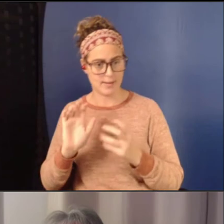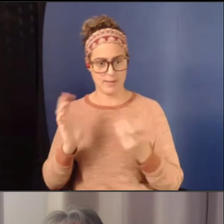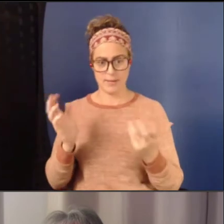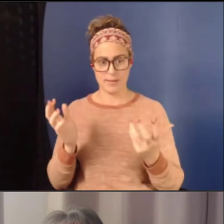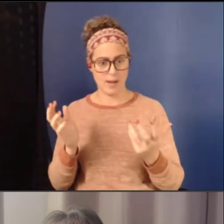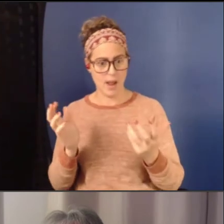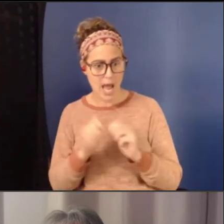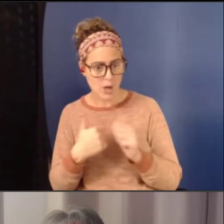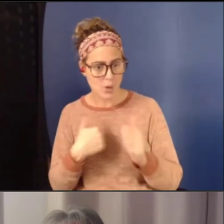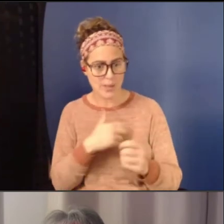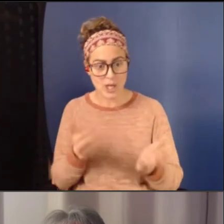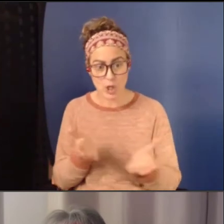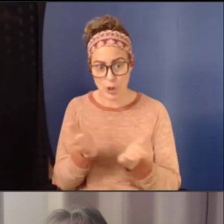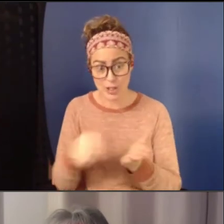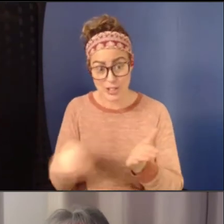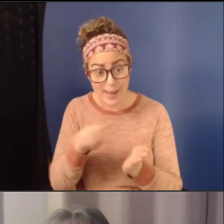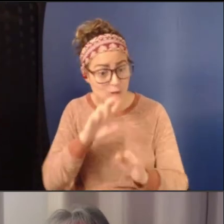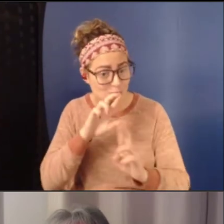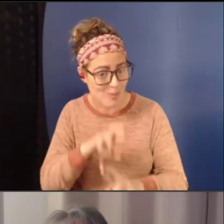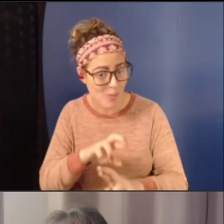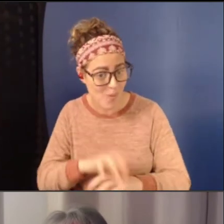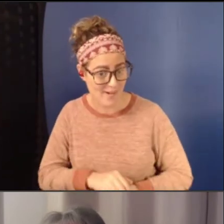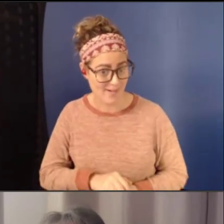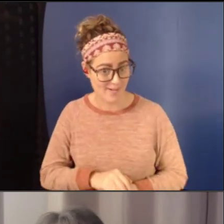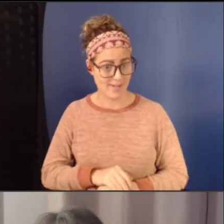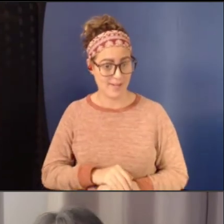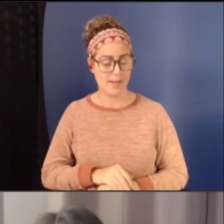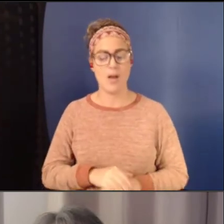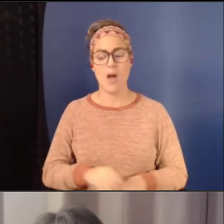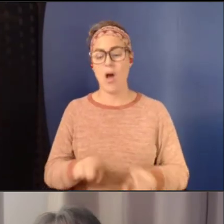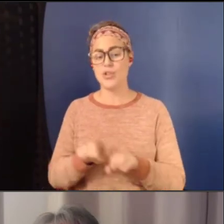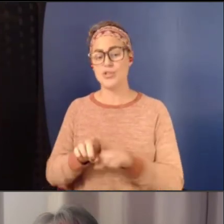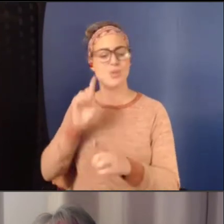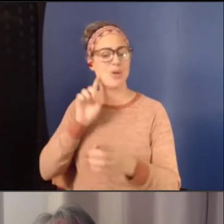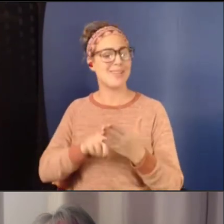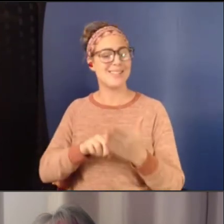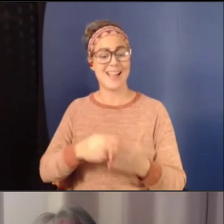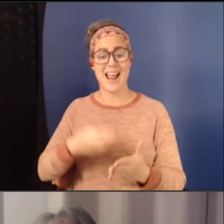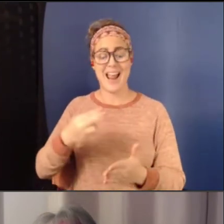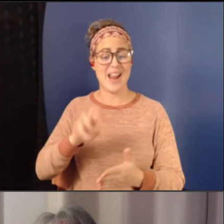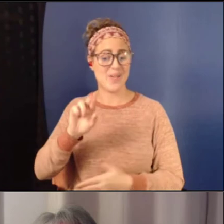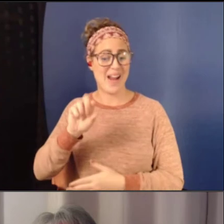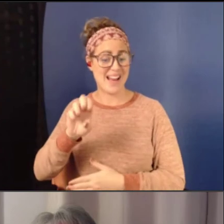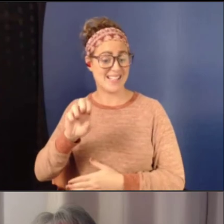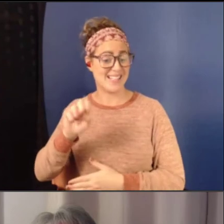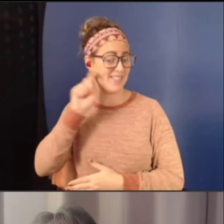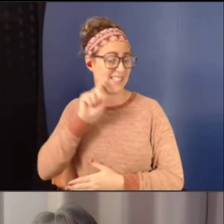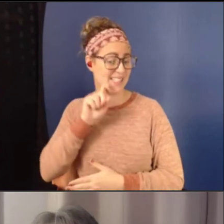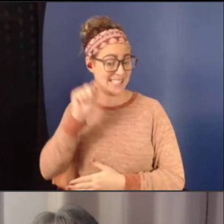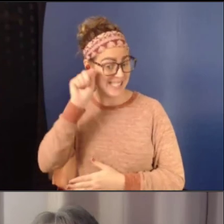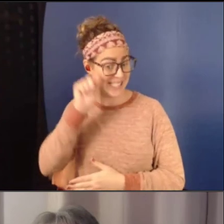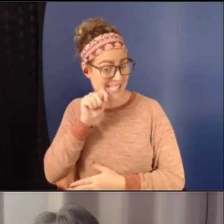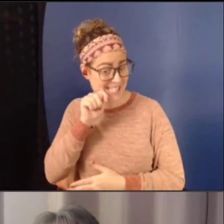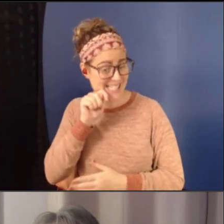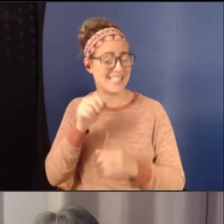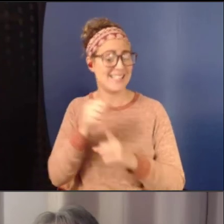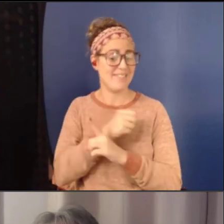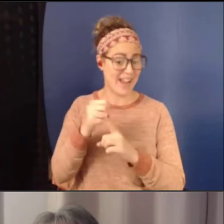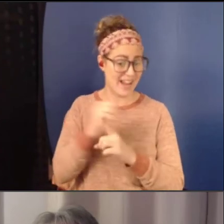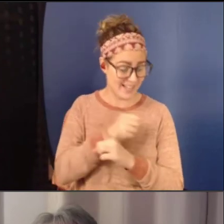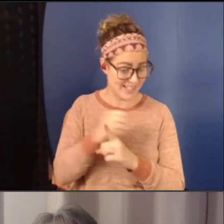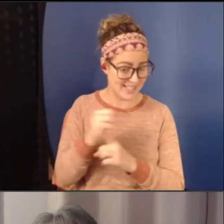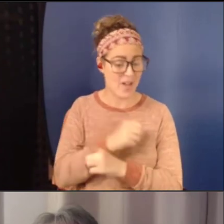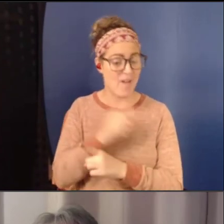Um, and then we also are finding high rates of teen dating violence, again, gender and sexual minority youth, and some